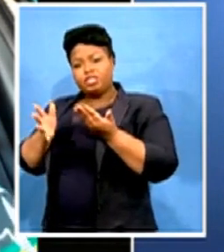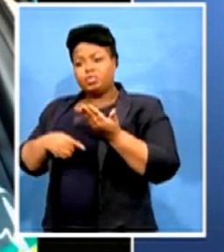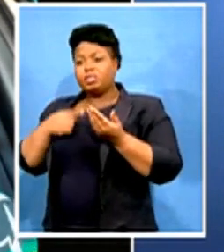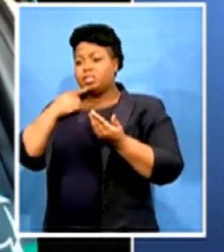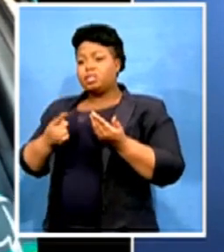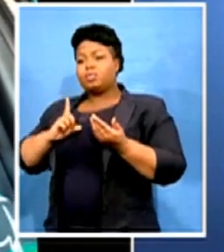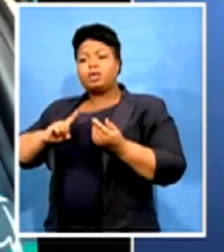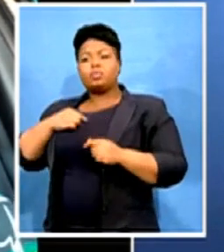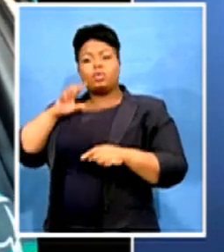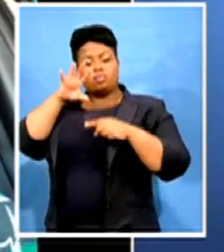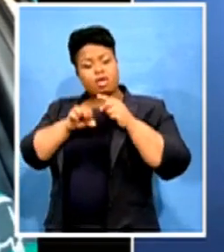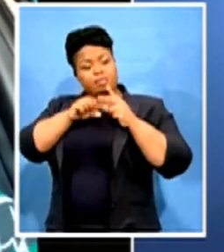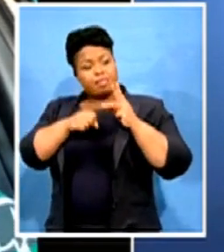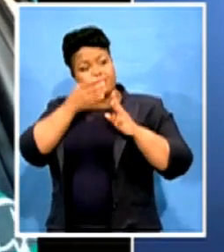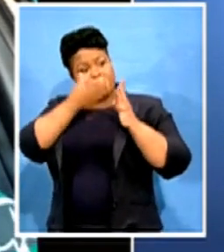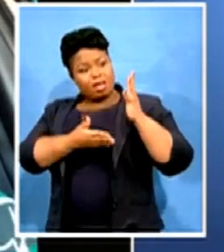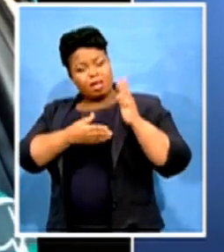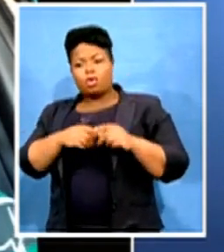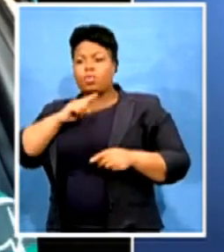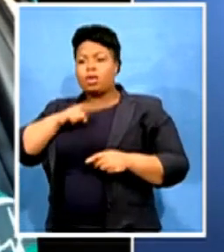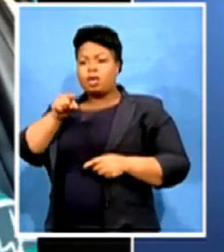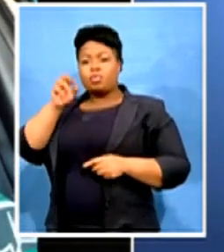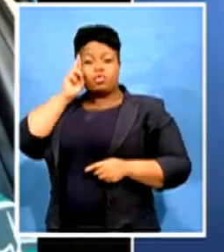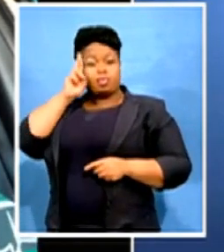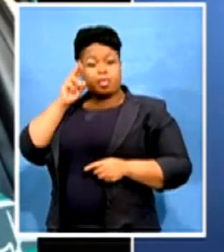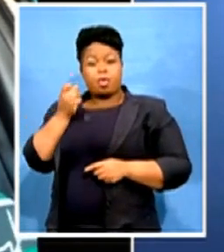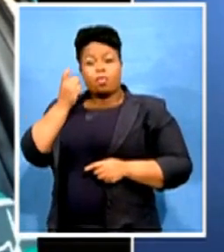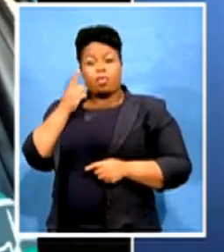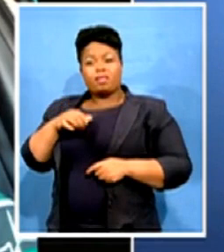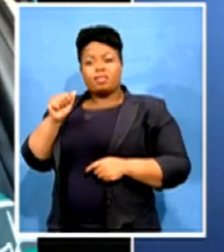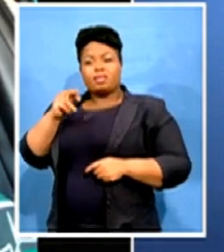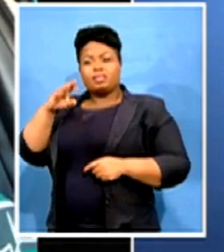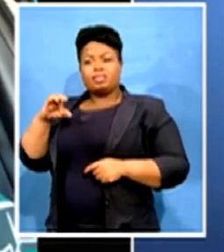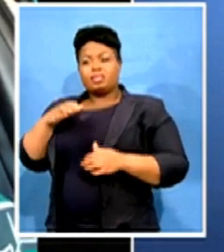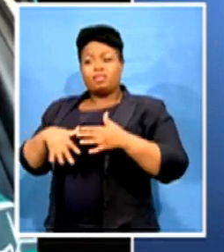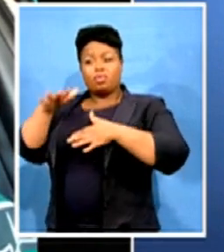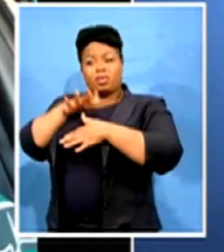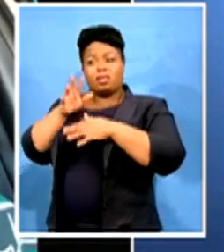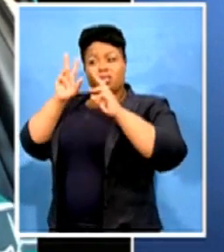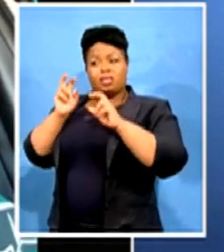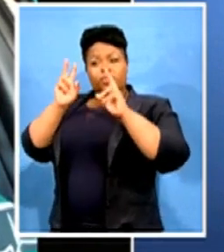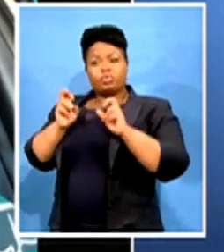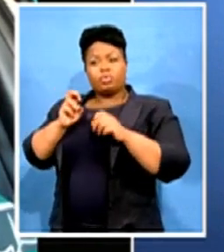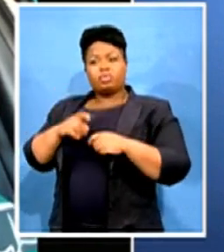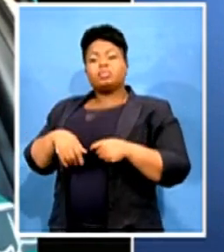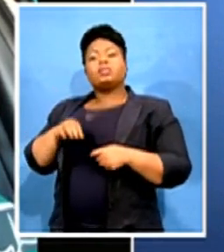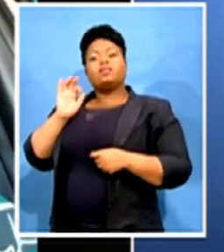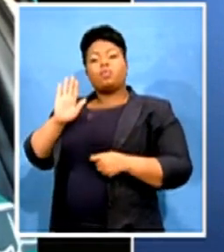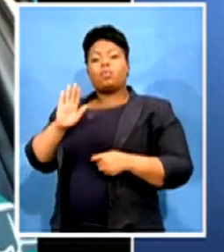one of the key issues of the ANC in terms of pursuing its national democratic